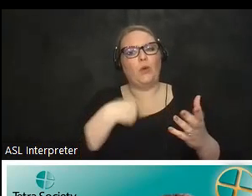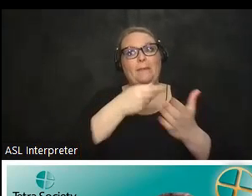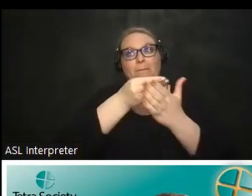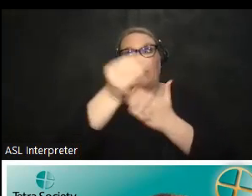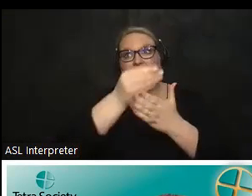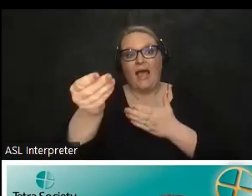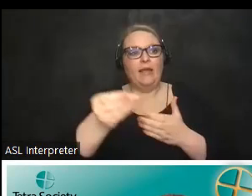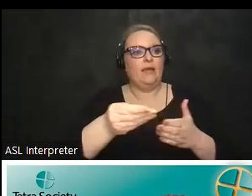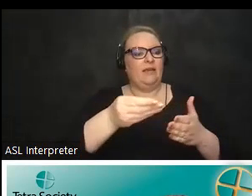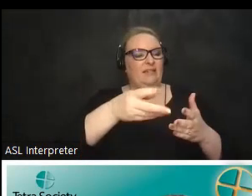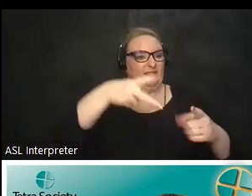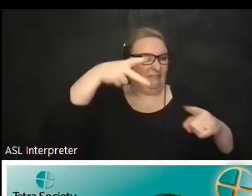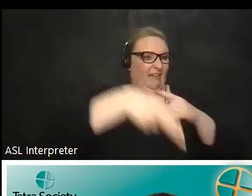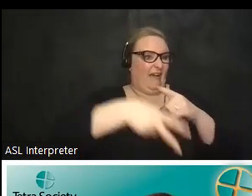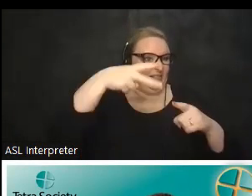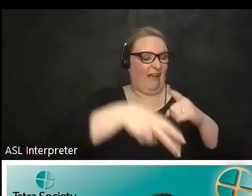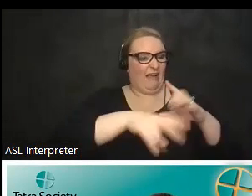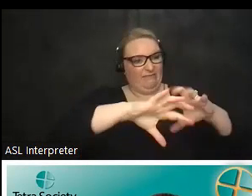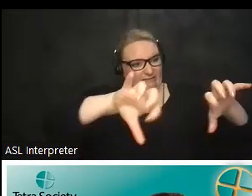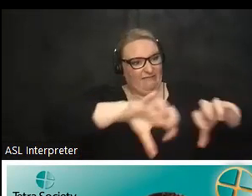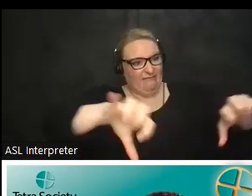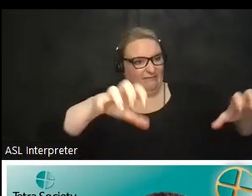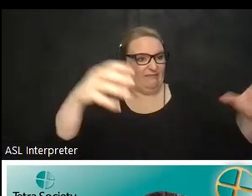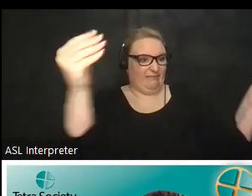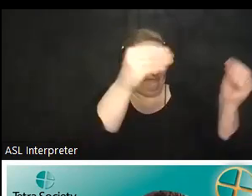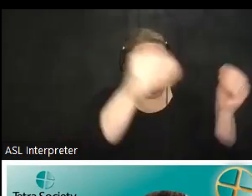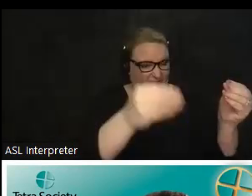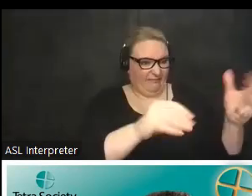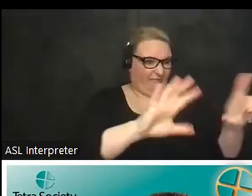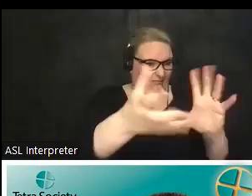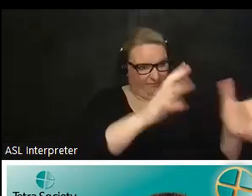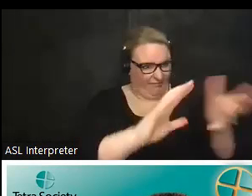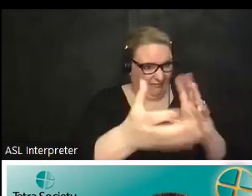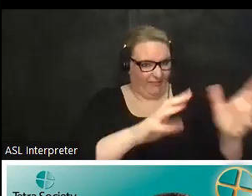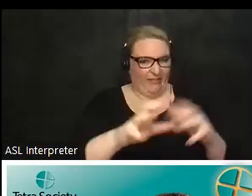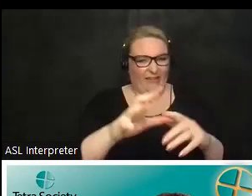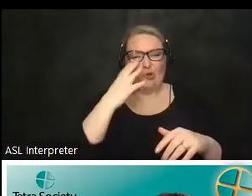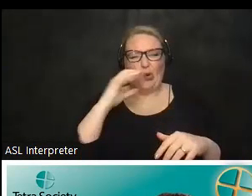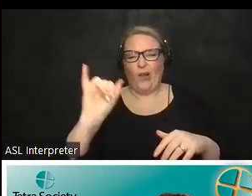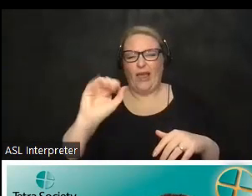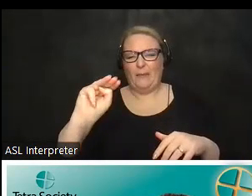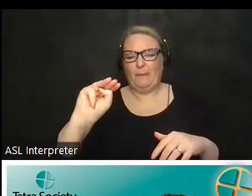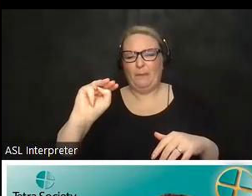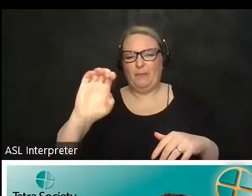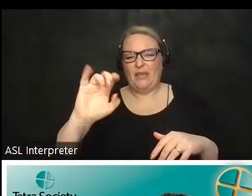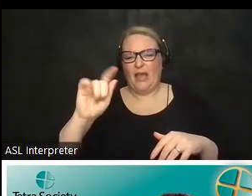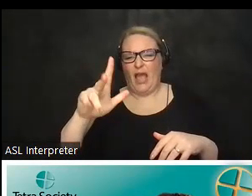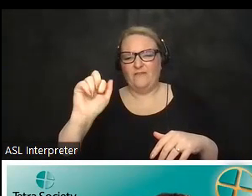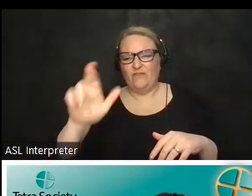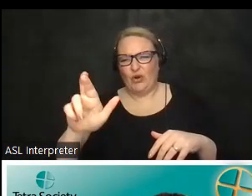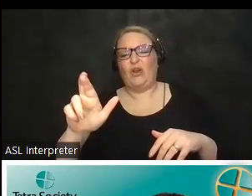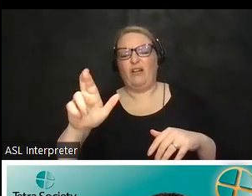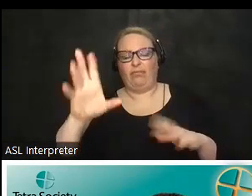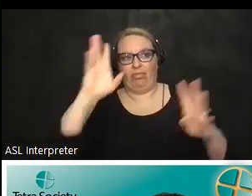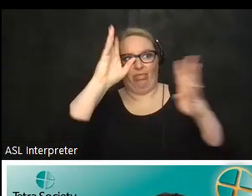up and reconnecting things together and macgyvering different solutions and that i think that is what makes me